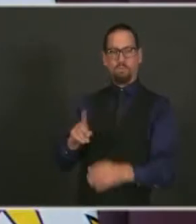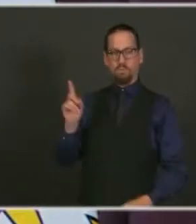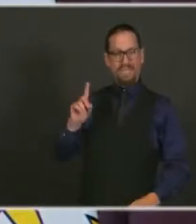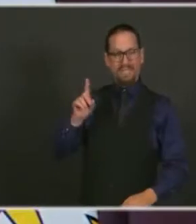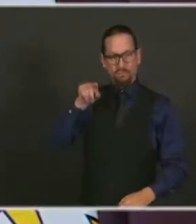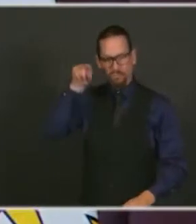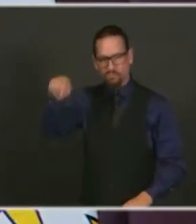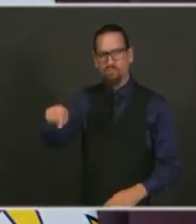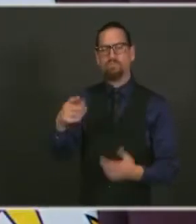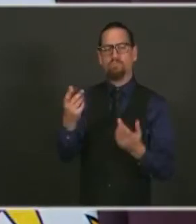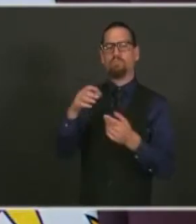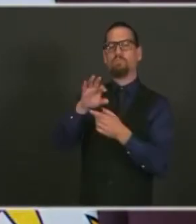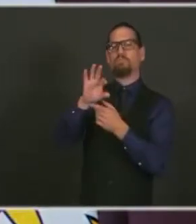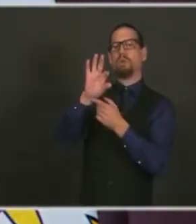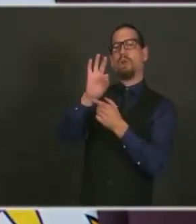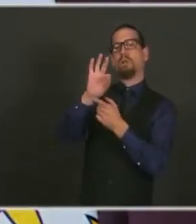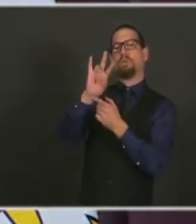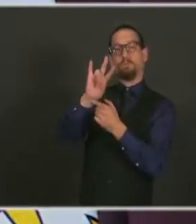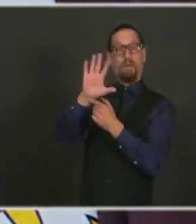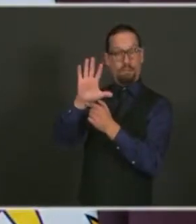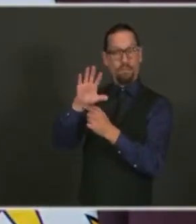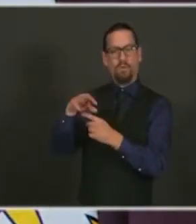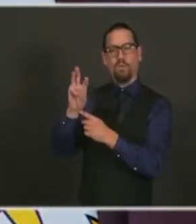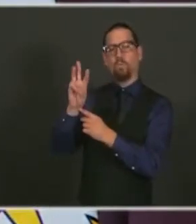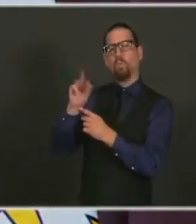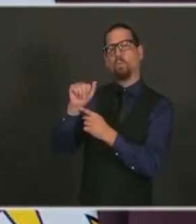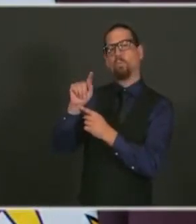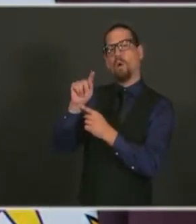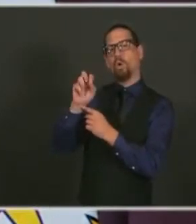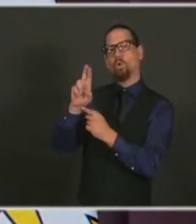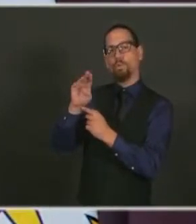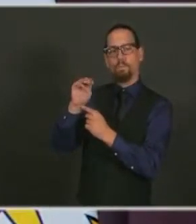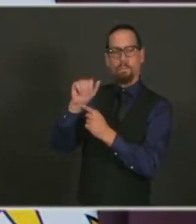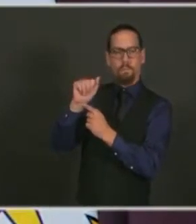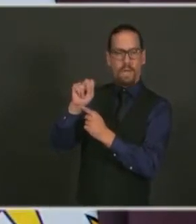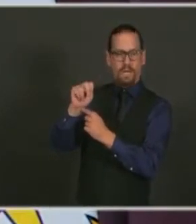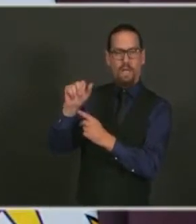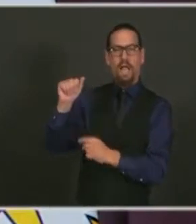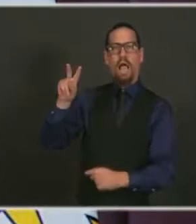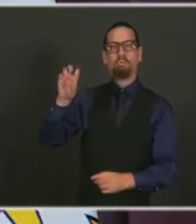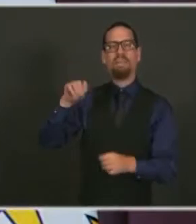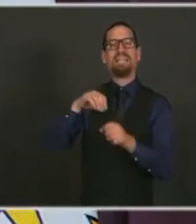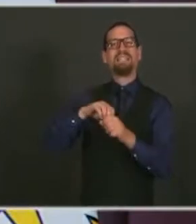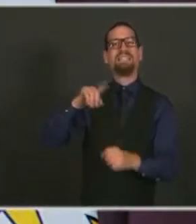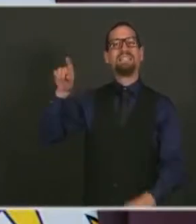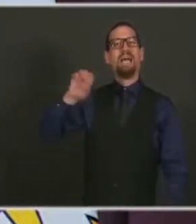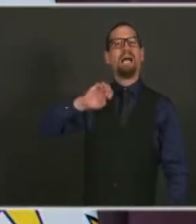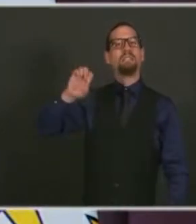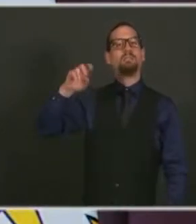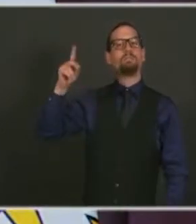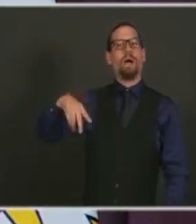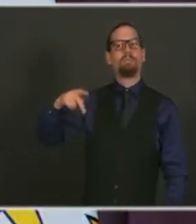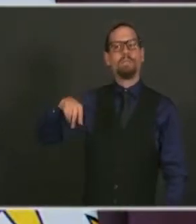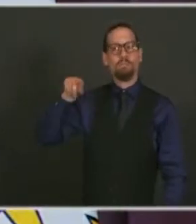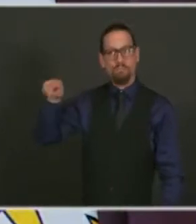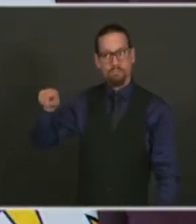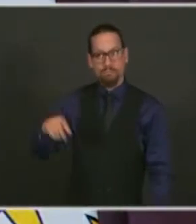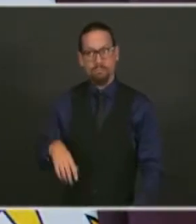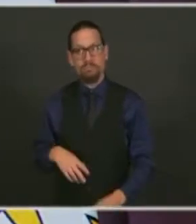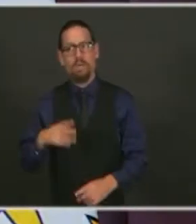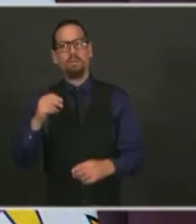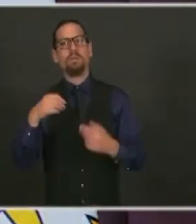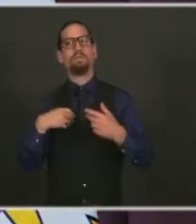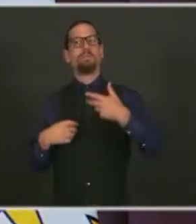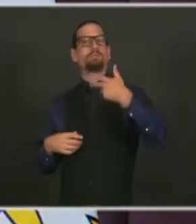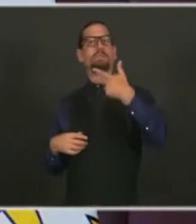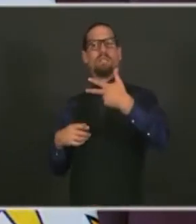Additionally, fire stations in Providence, Newport, and Woonsocket are safe stations. They are open every day